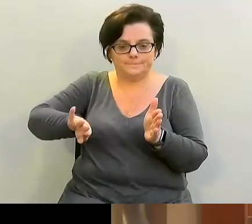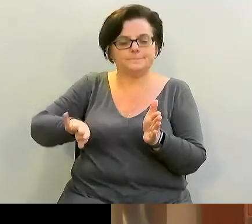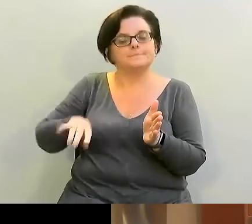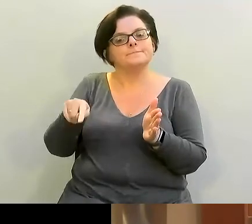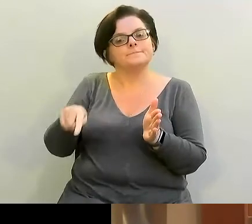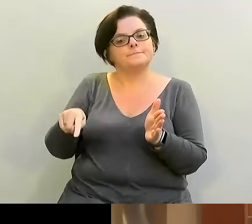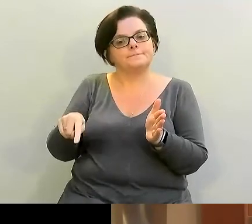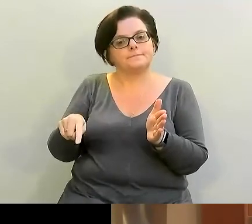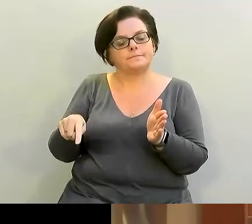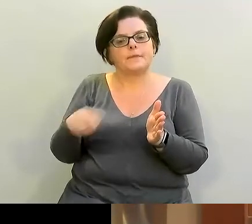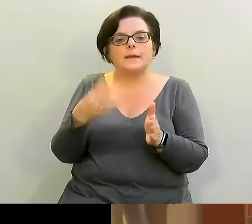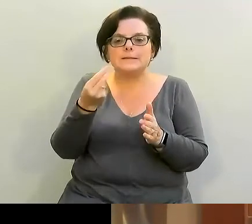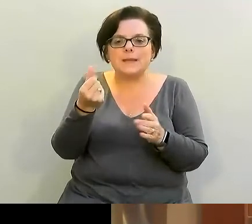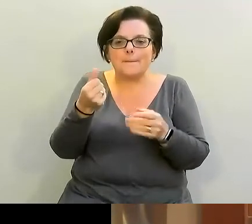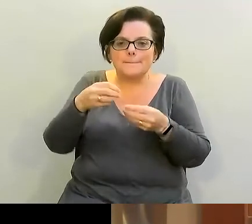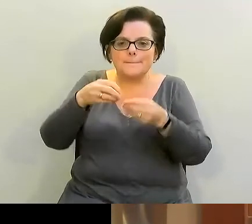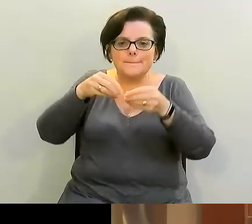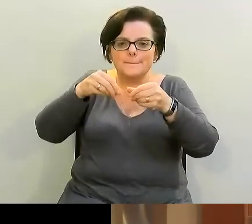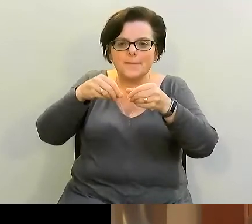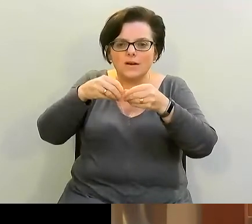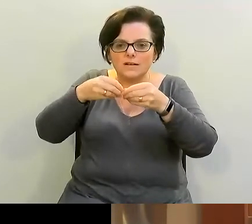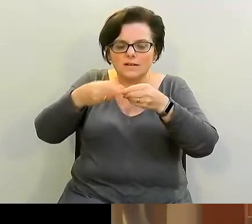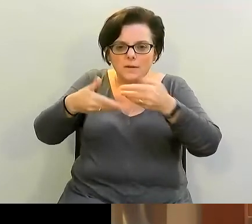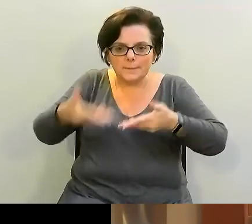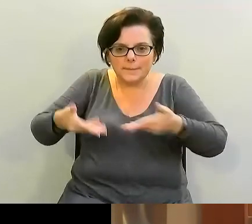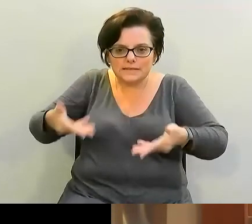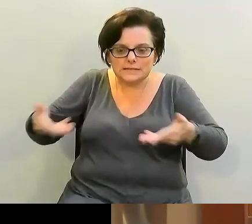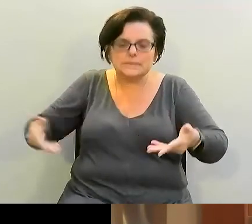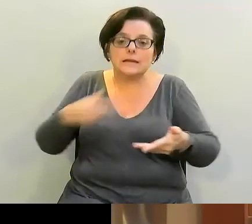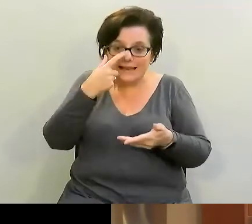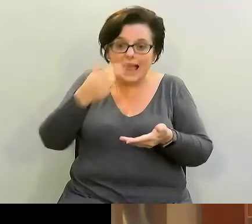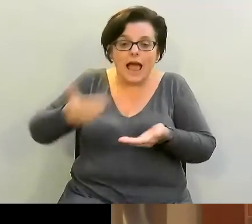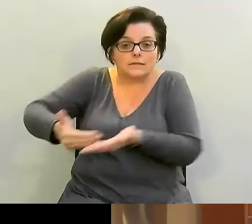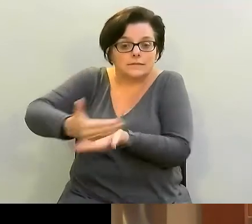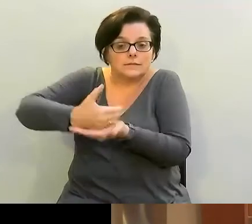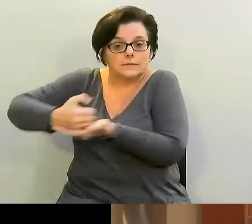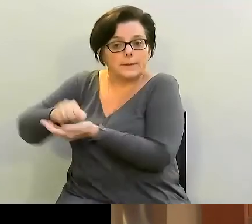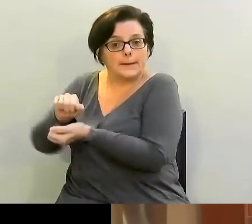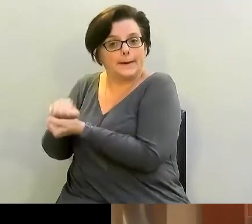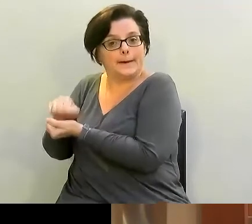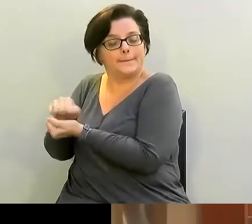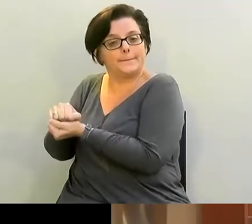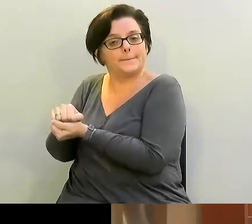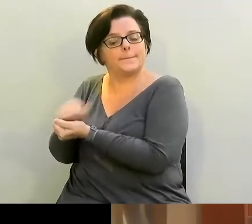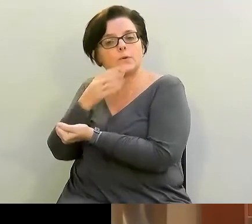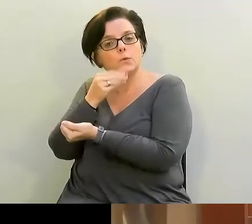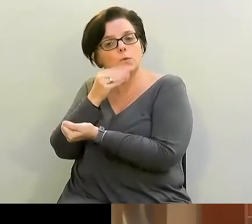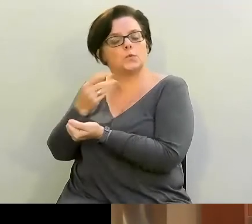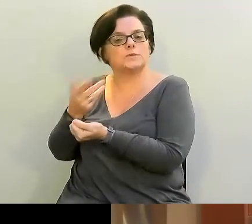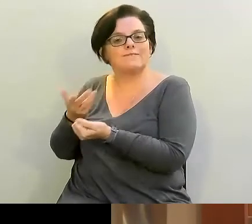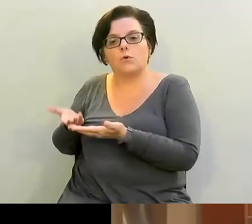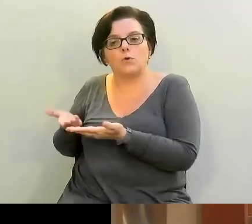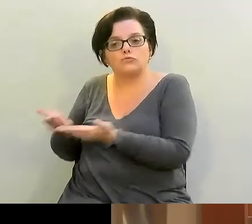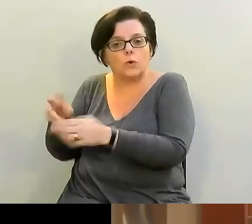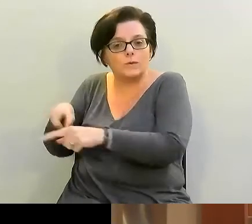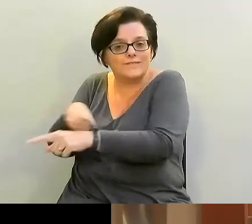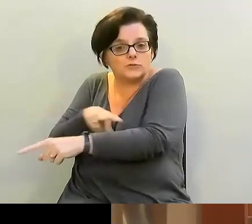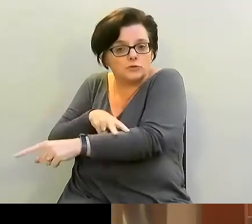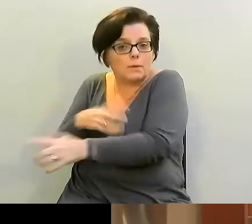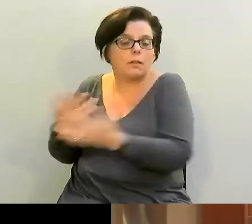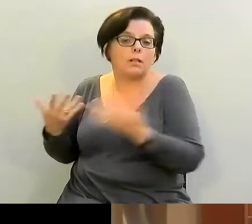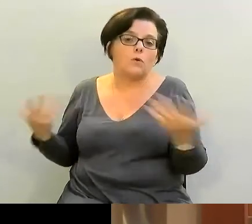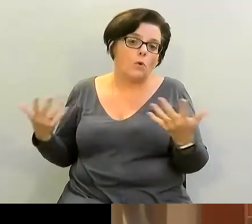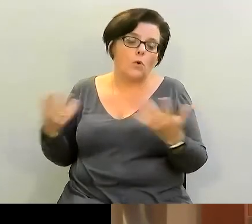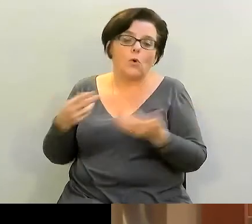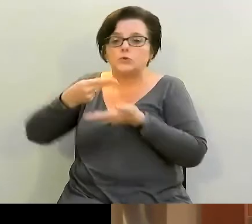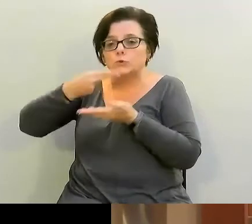that some crumbly bits fell off. I'm going to save these and put them aside because I could use that for roasted vegetables, I could use that